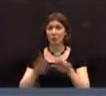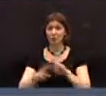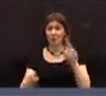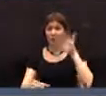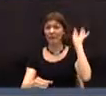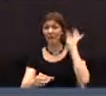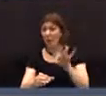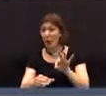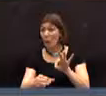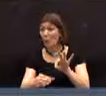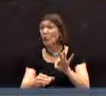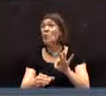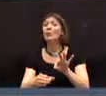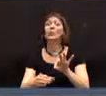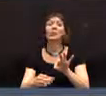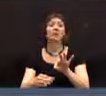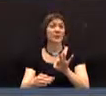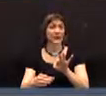ready for that question?